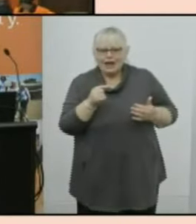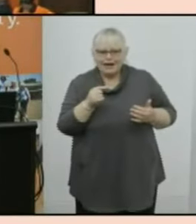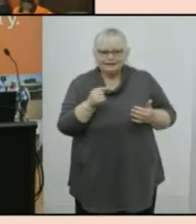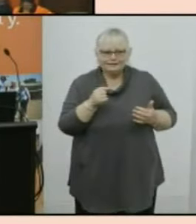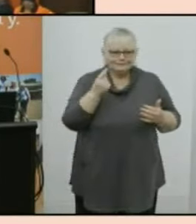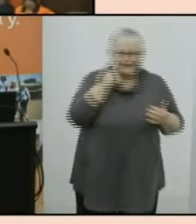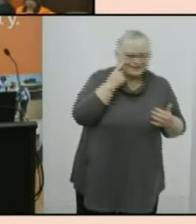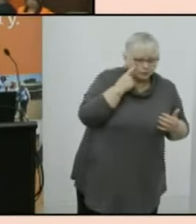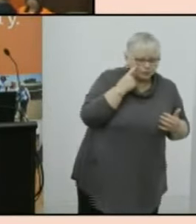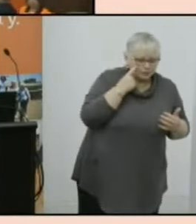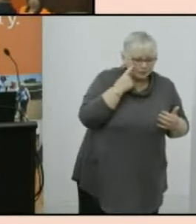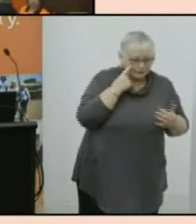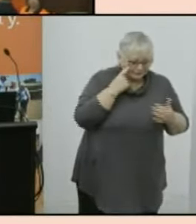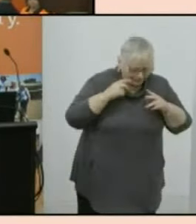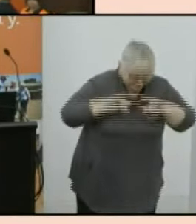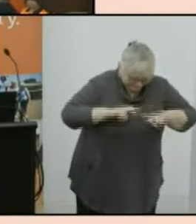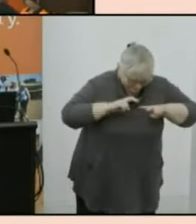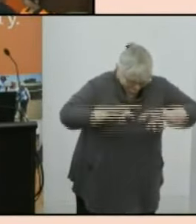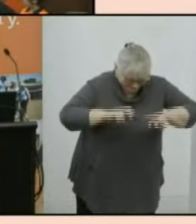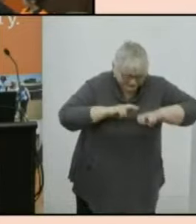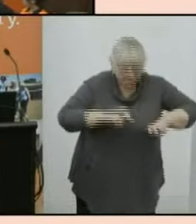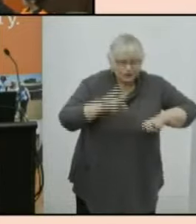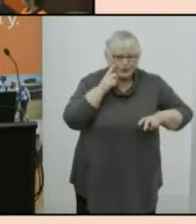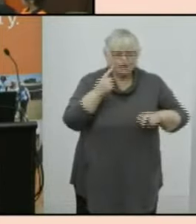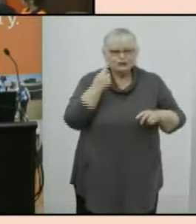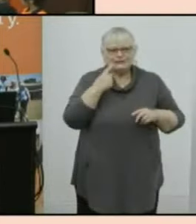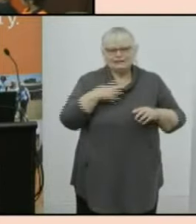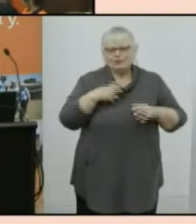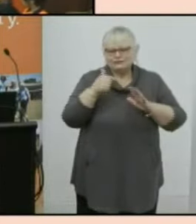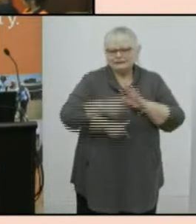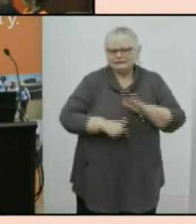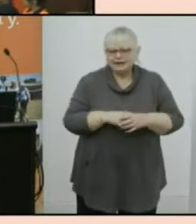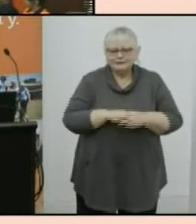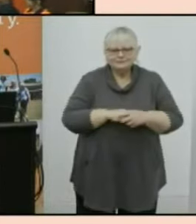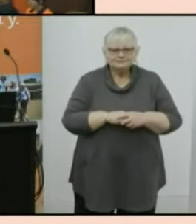delve into when they when they get a chance to look at the data in detail